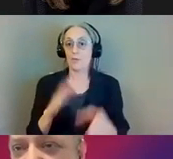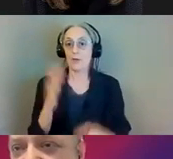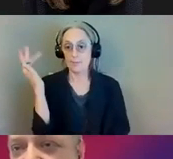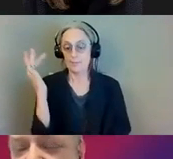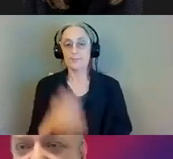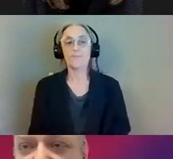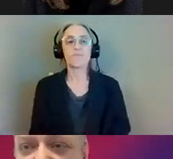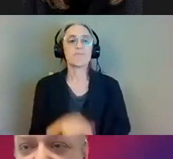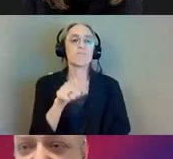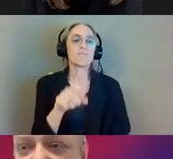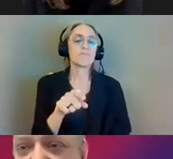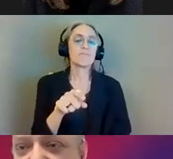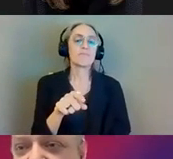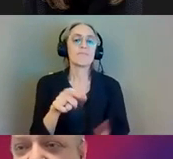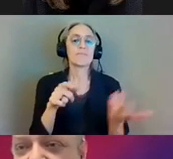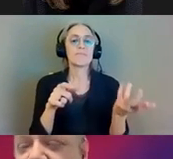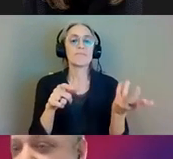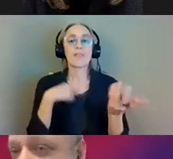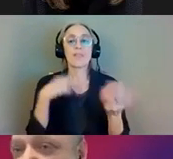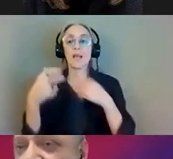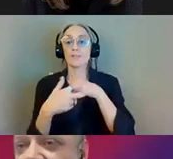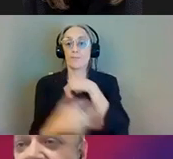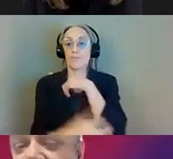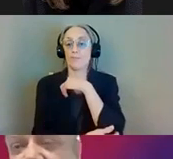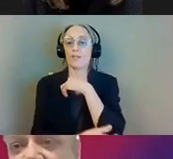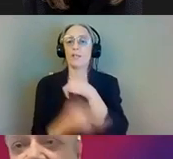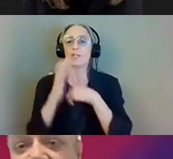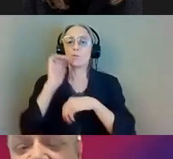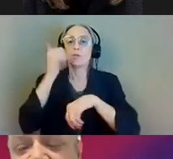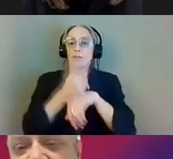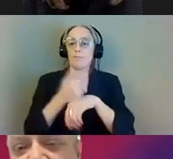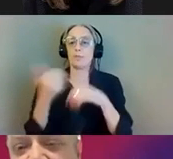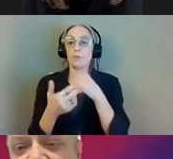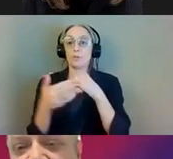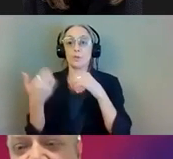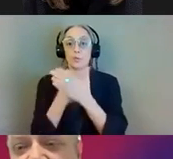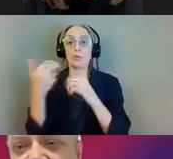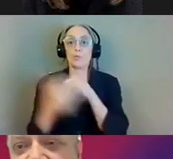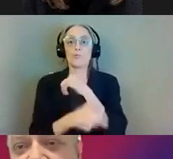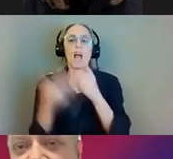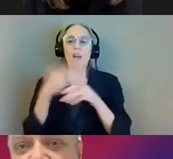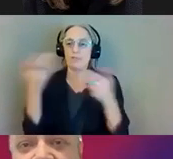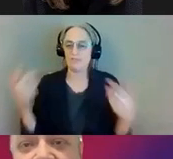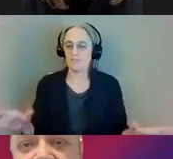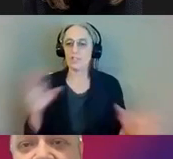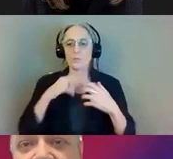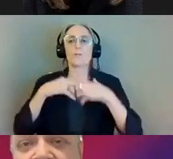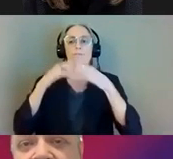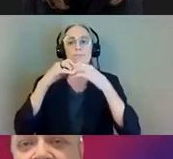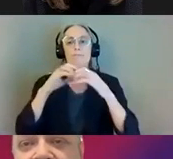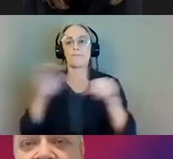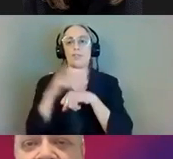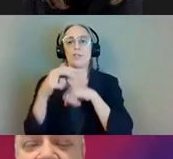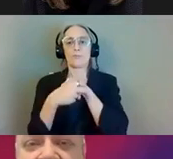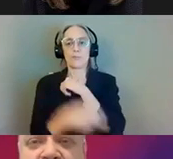nice preview picture of of the bridge, the new bridge that's going to be up there once you're all done. Next slide, please. So